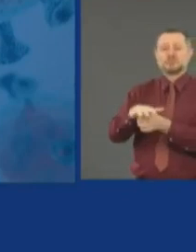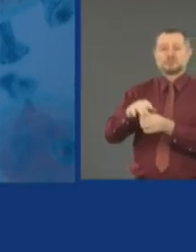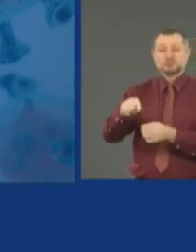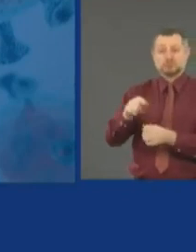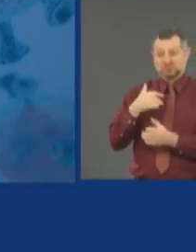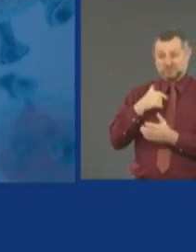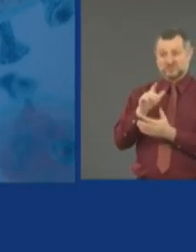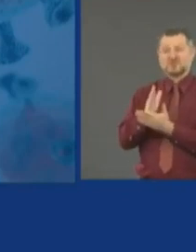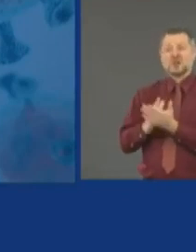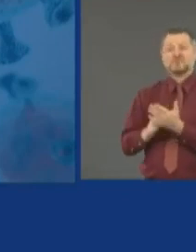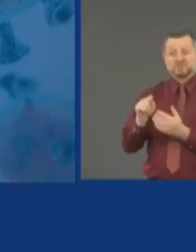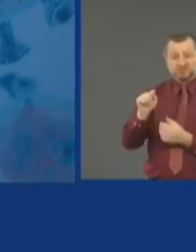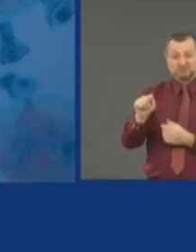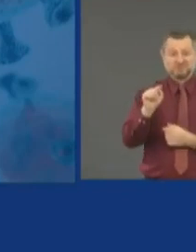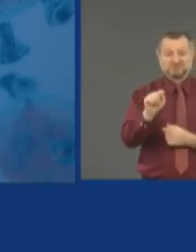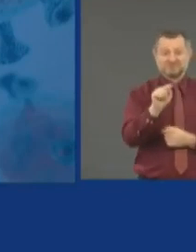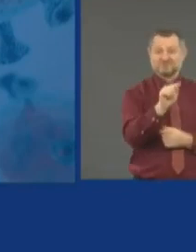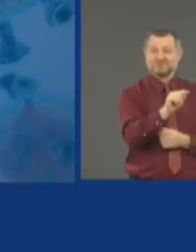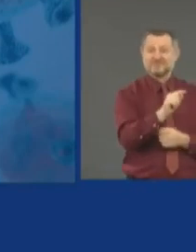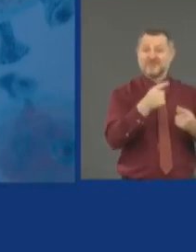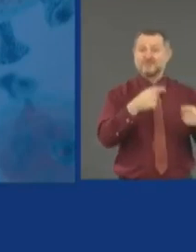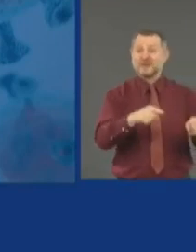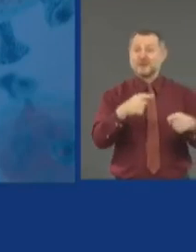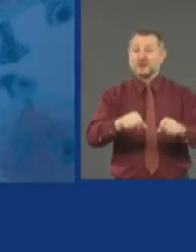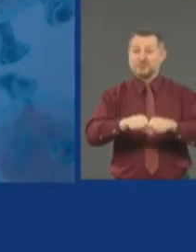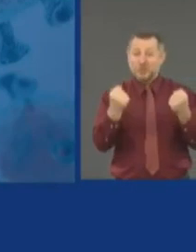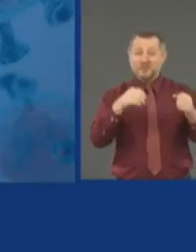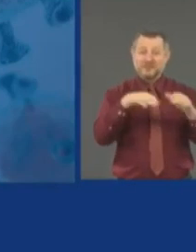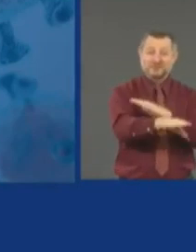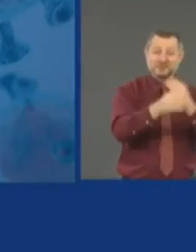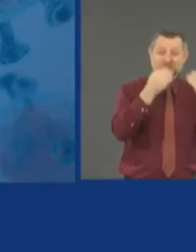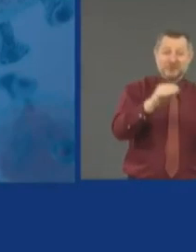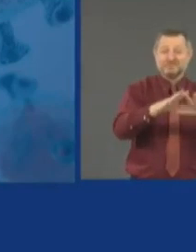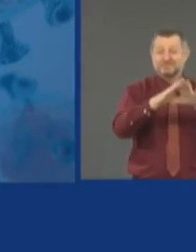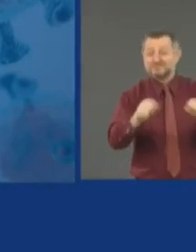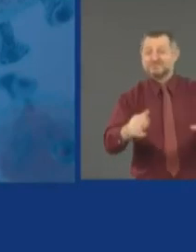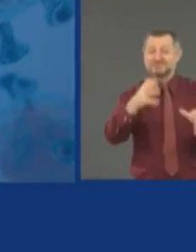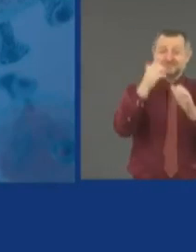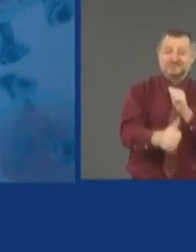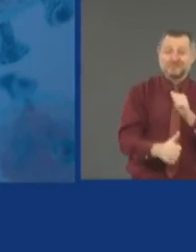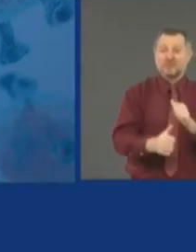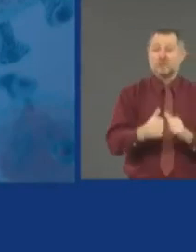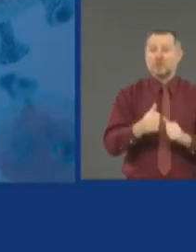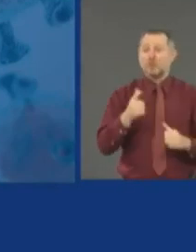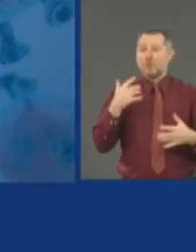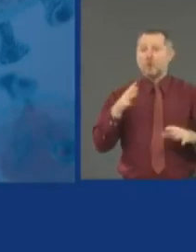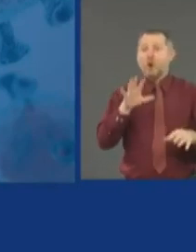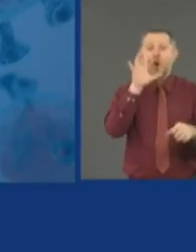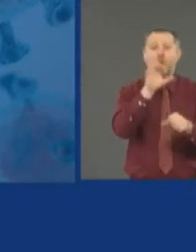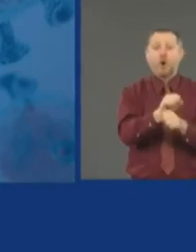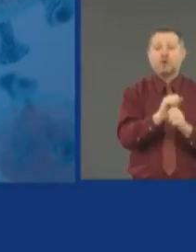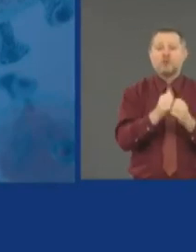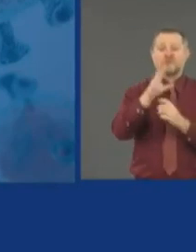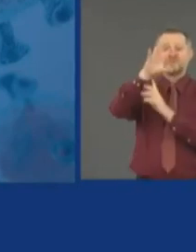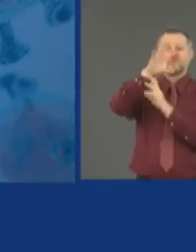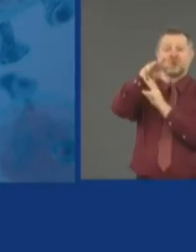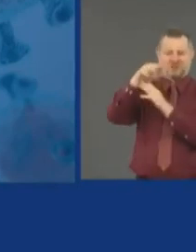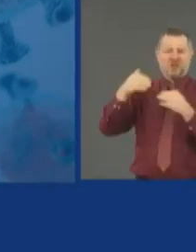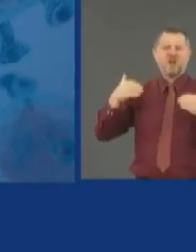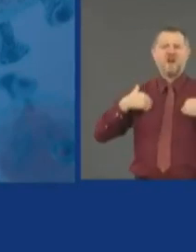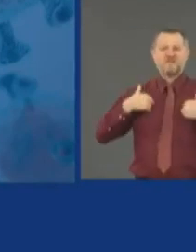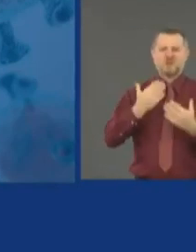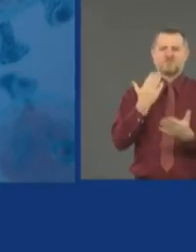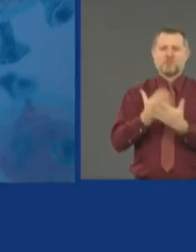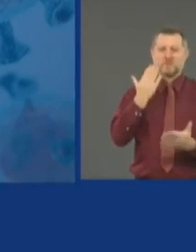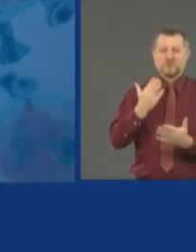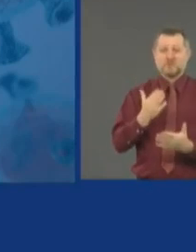videotape that are indefensible and inexcusable. Looting is criminal activity,